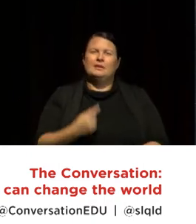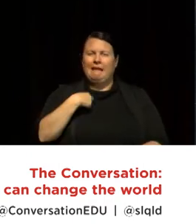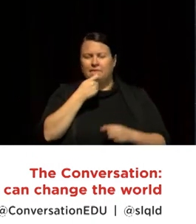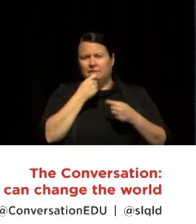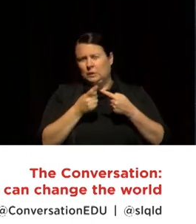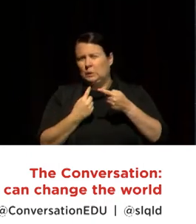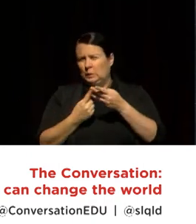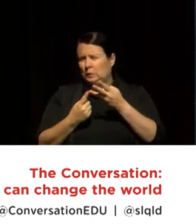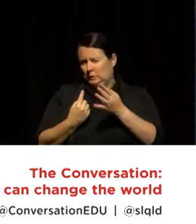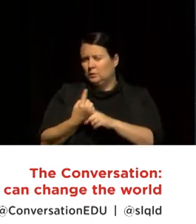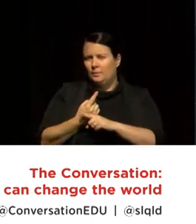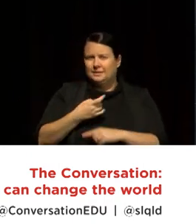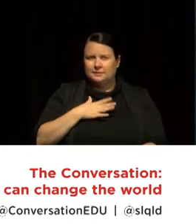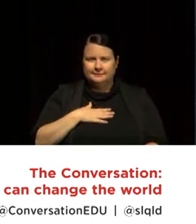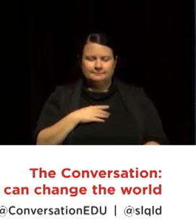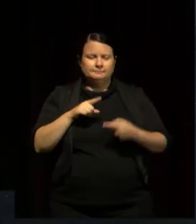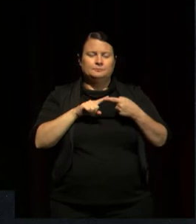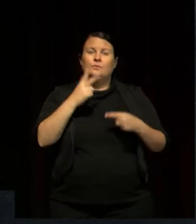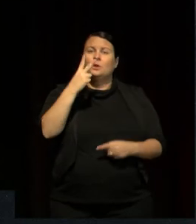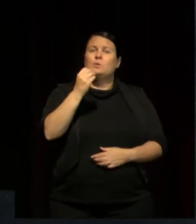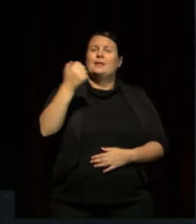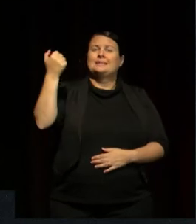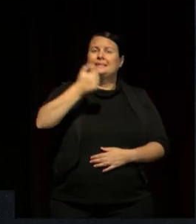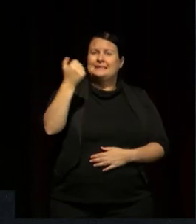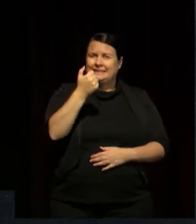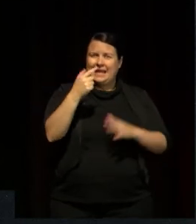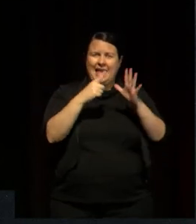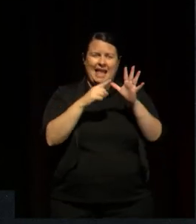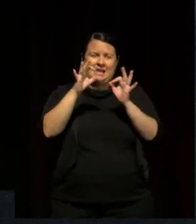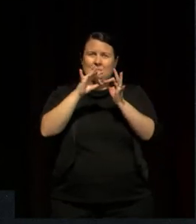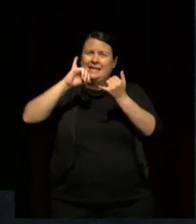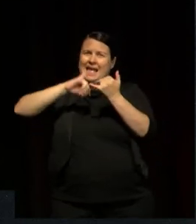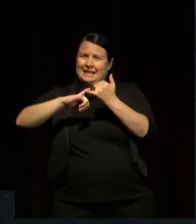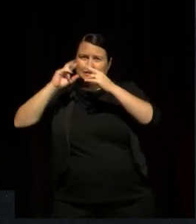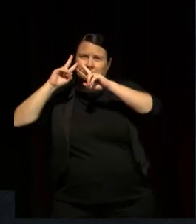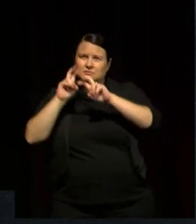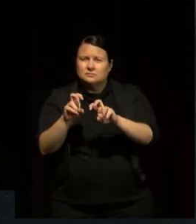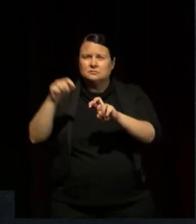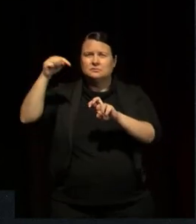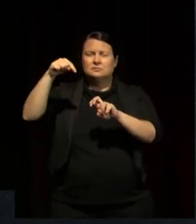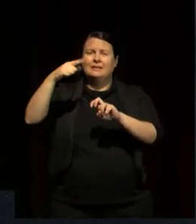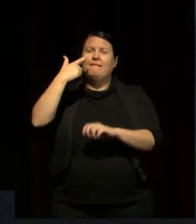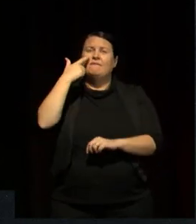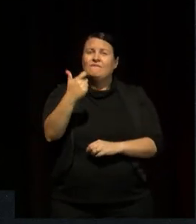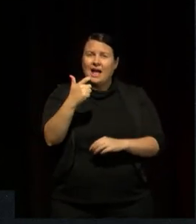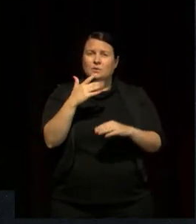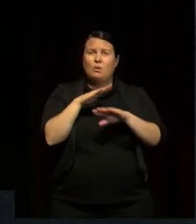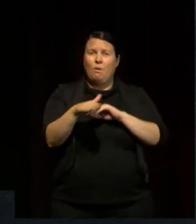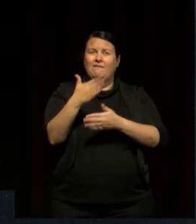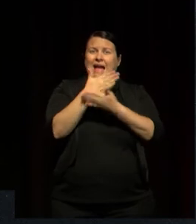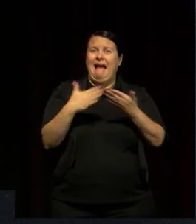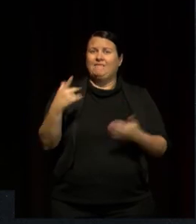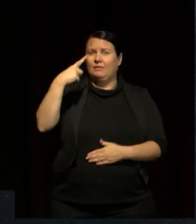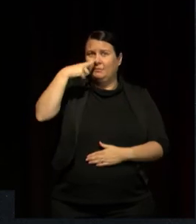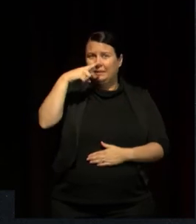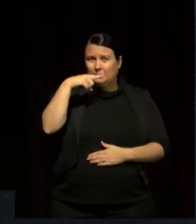Barbara. The 2016 Australian Bureau of Statistics census recorded that more than half of us, more